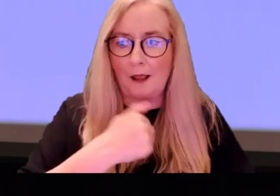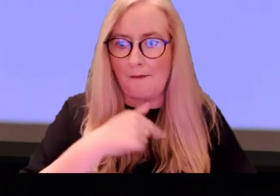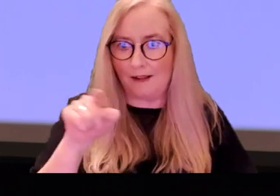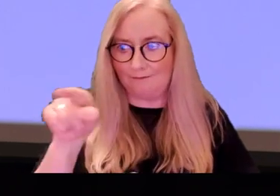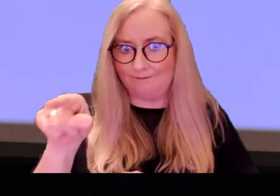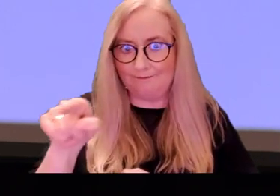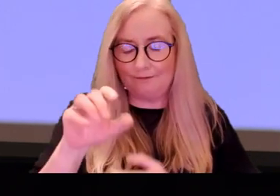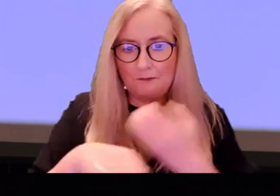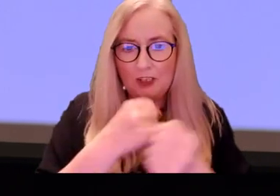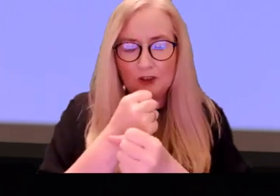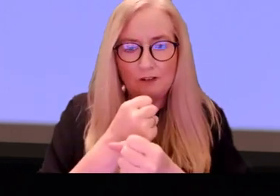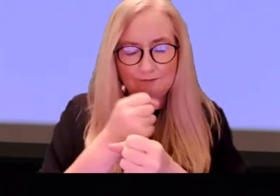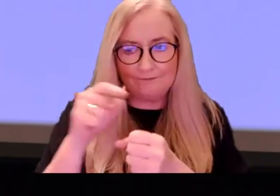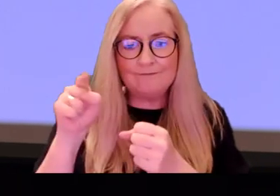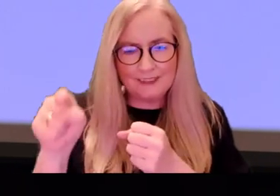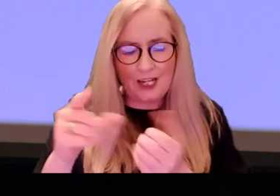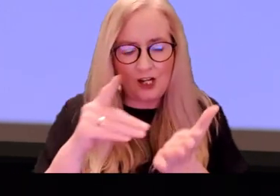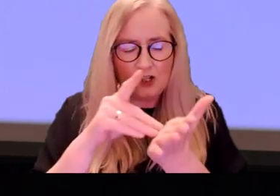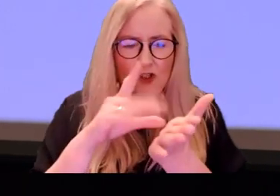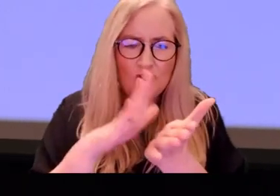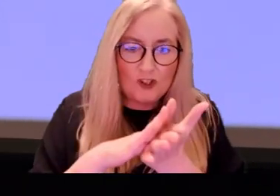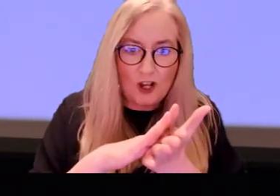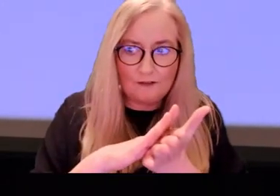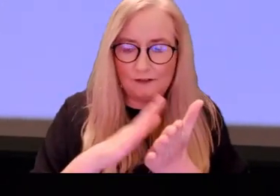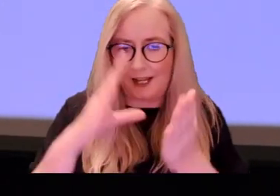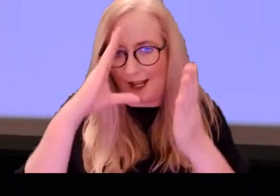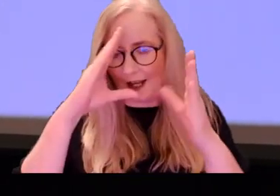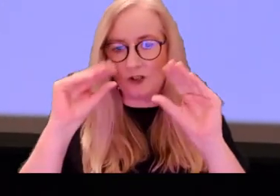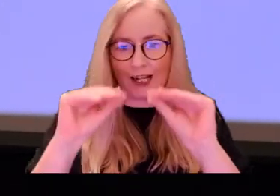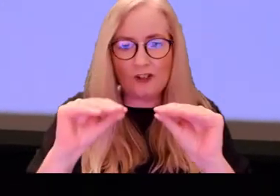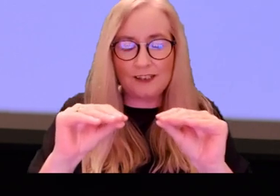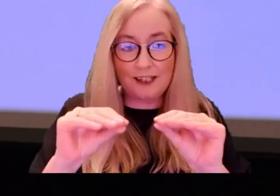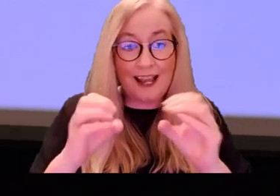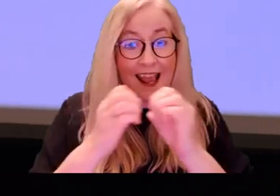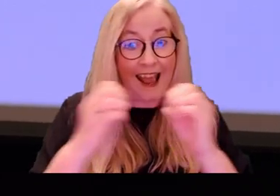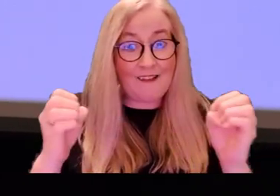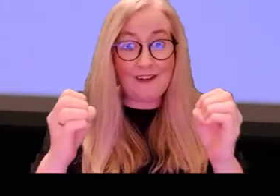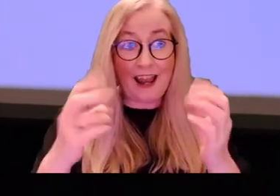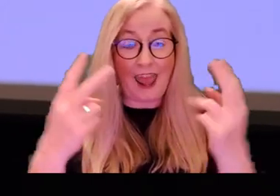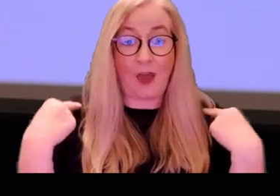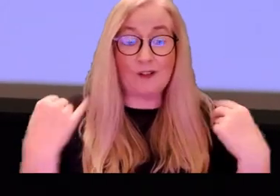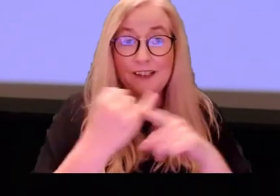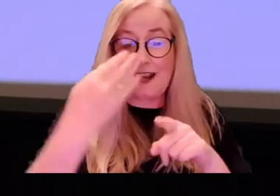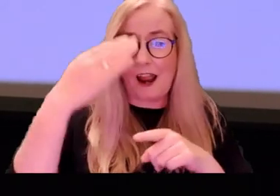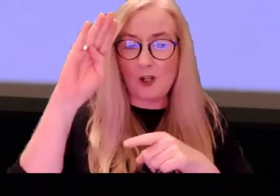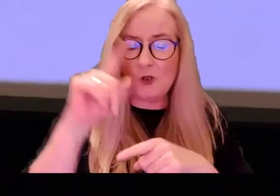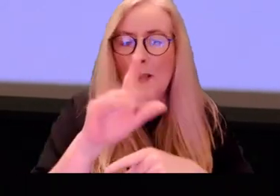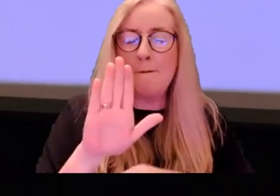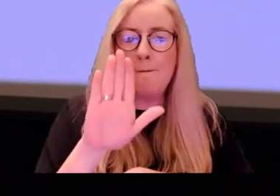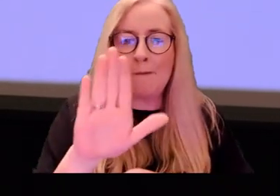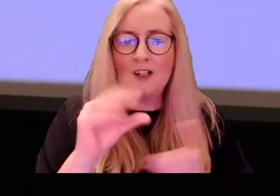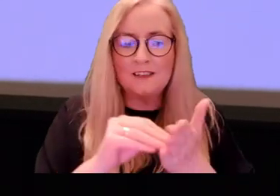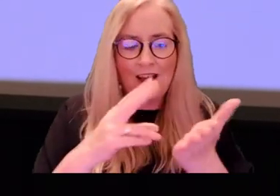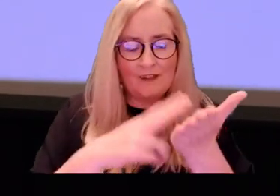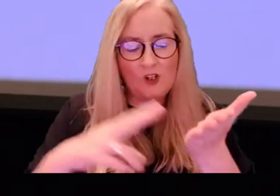my son deserves an education. Every other language in the state you